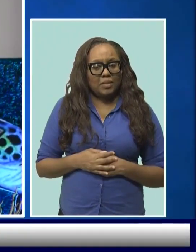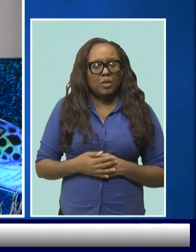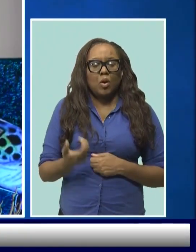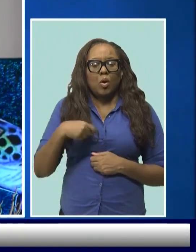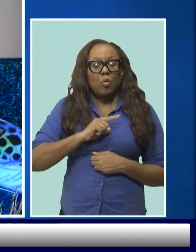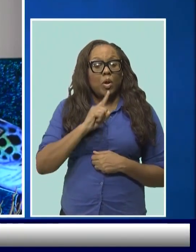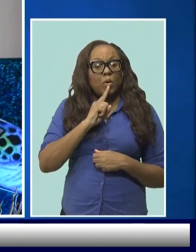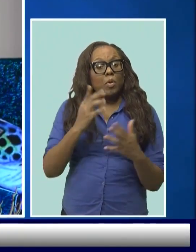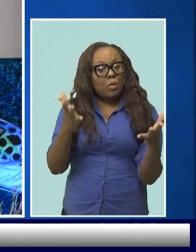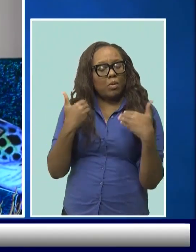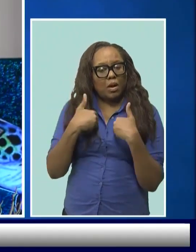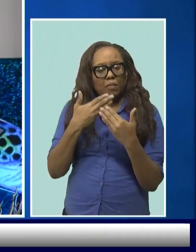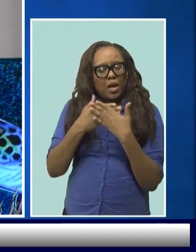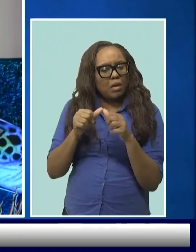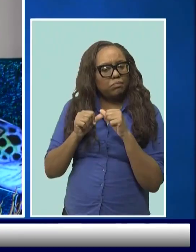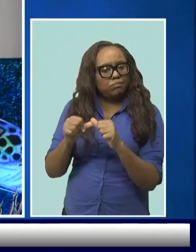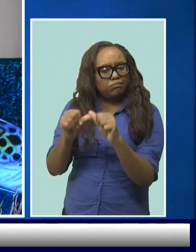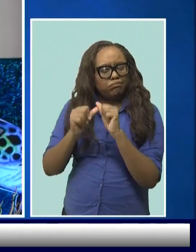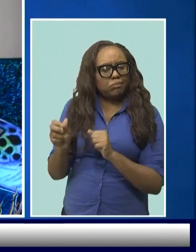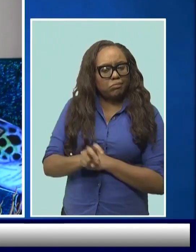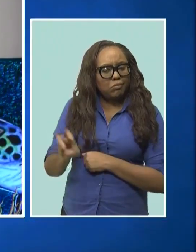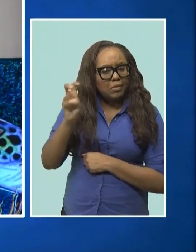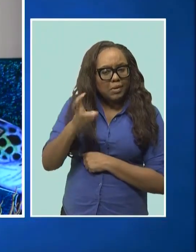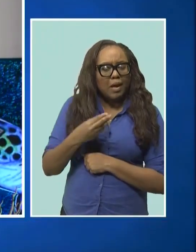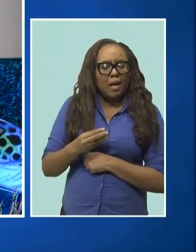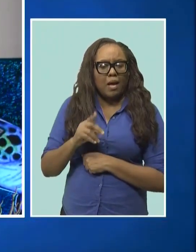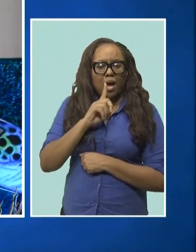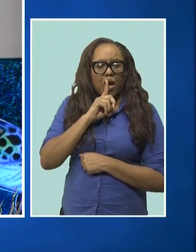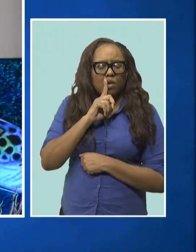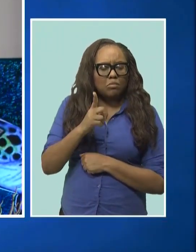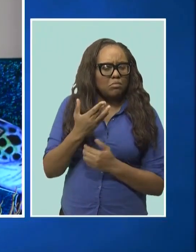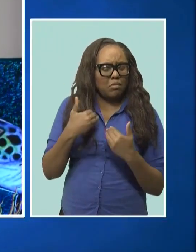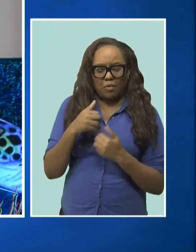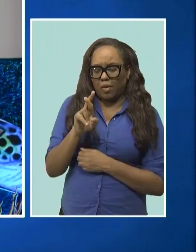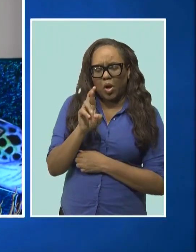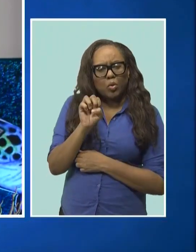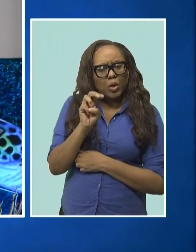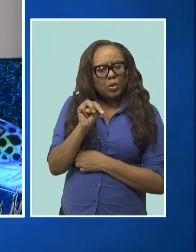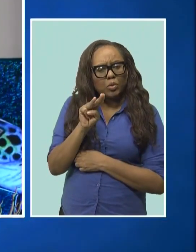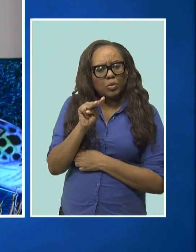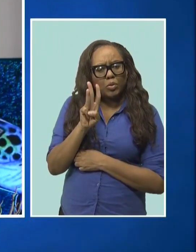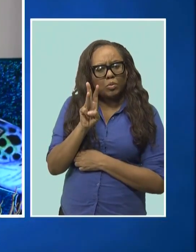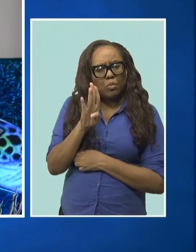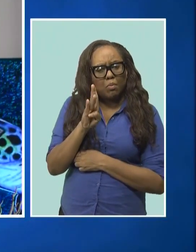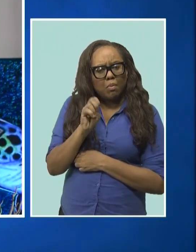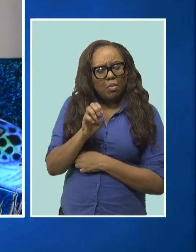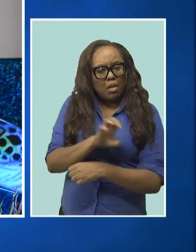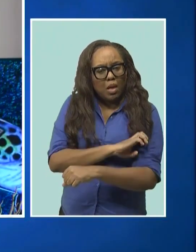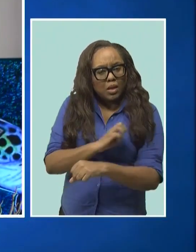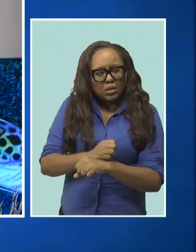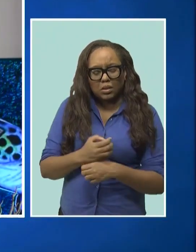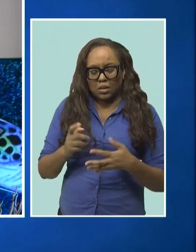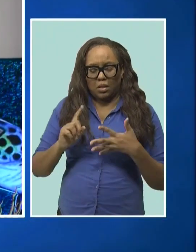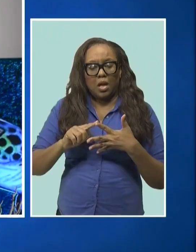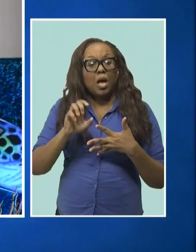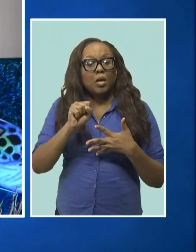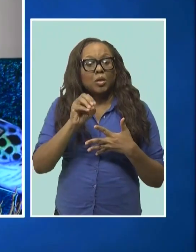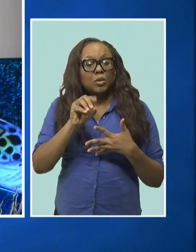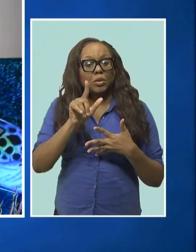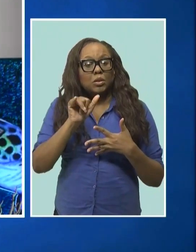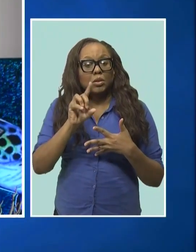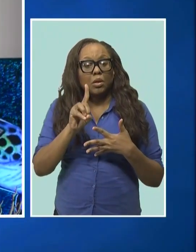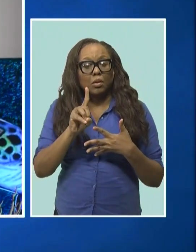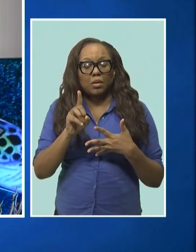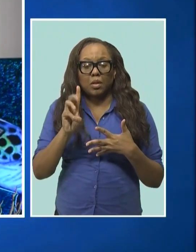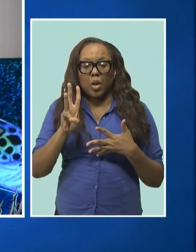sustainable tourism, also energy conservation and renewable energy, solid waste management, food security